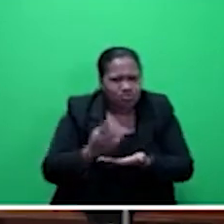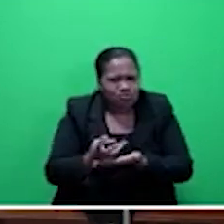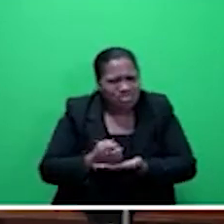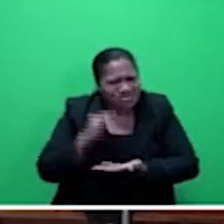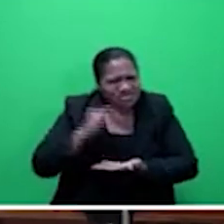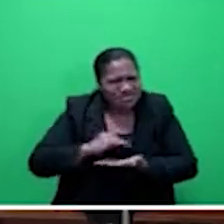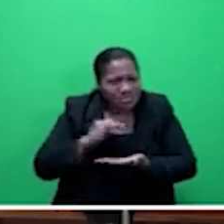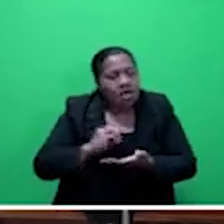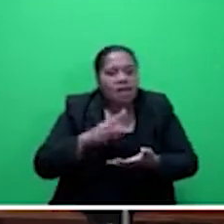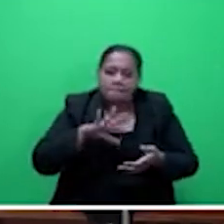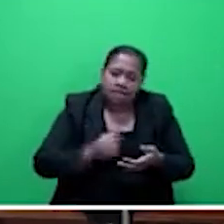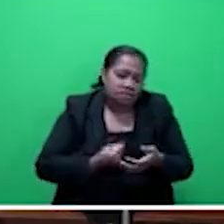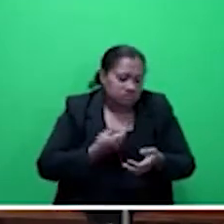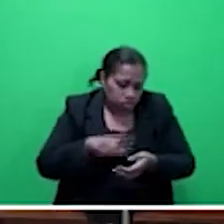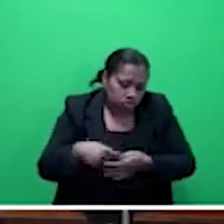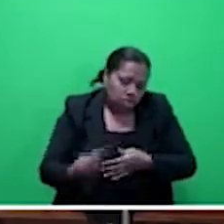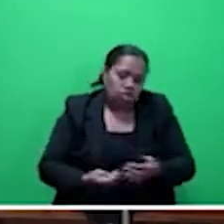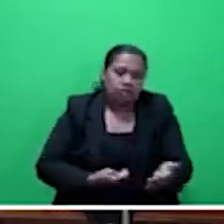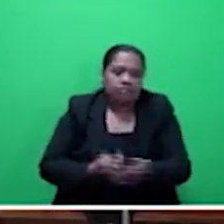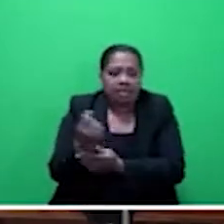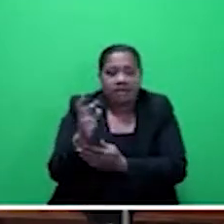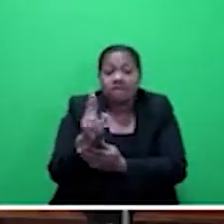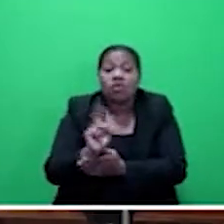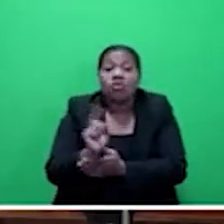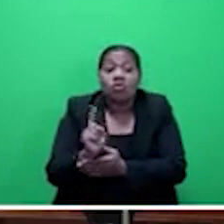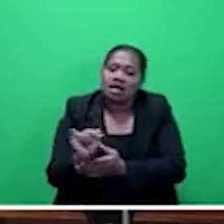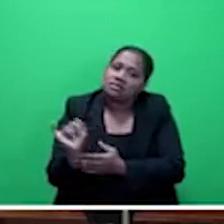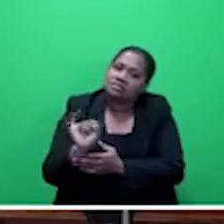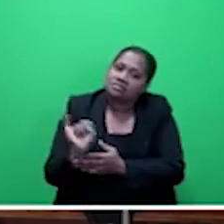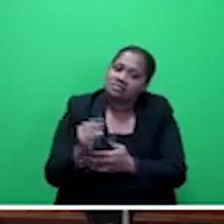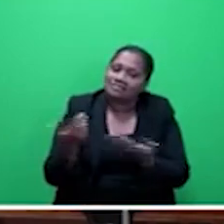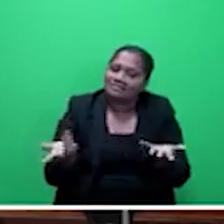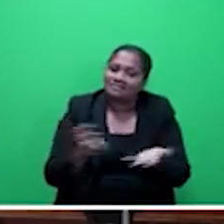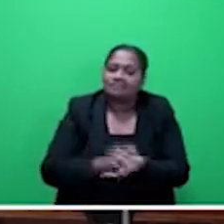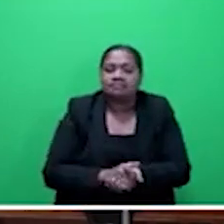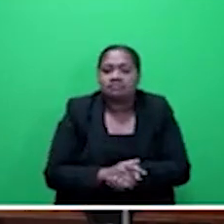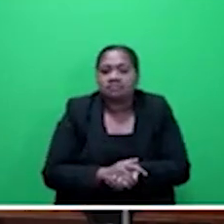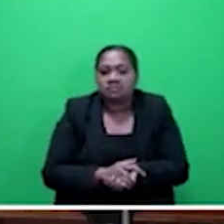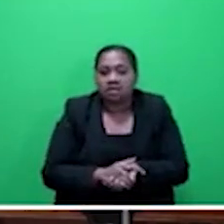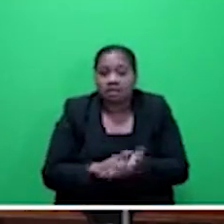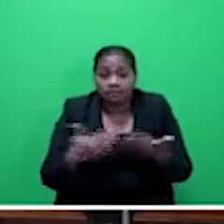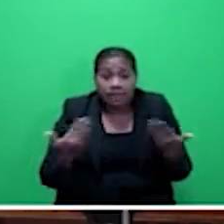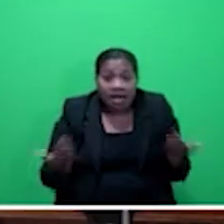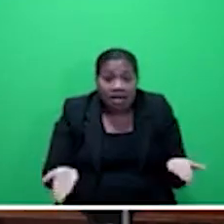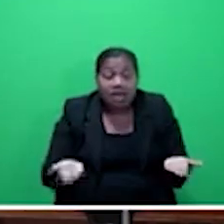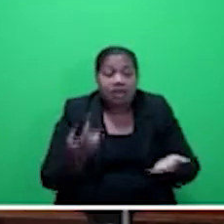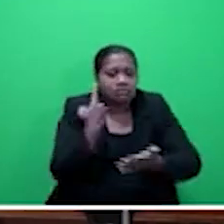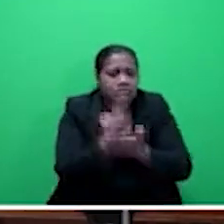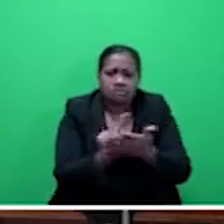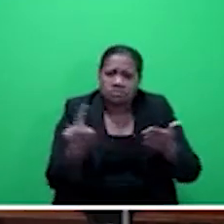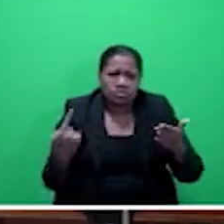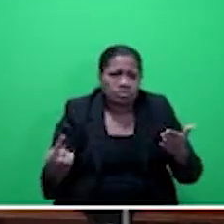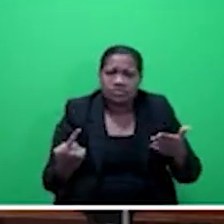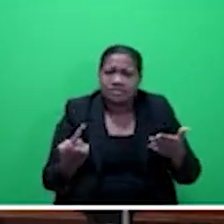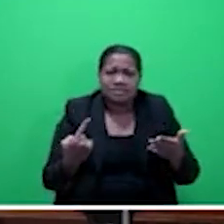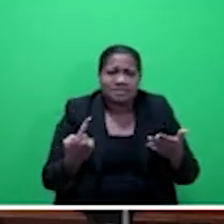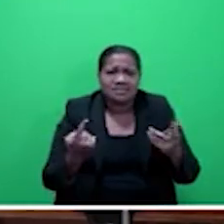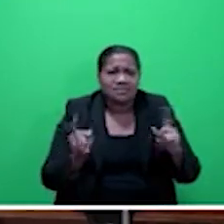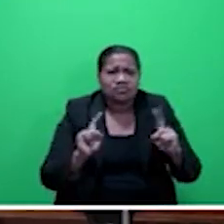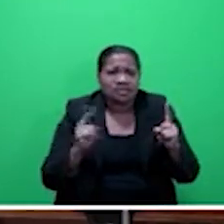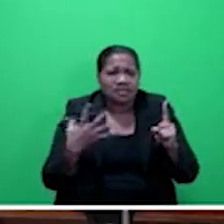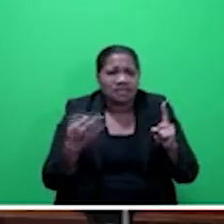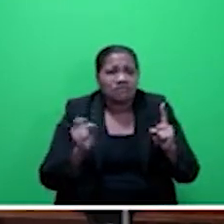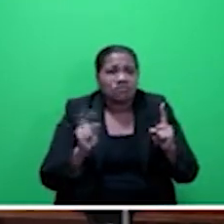working with them. There is, of course, going to be a new norm that's going to be set. But at this point in time, the only certainty we have is the